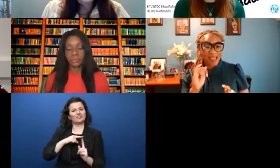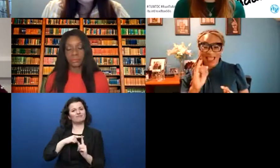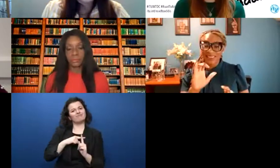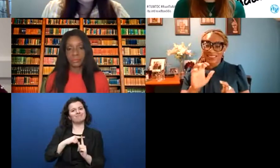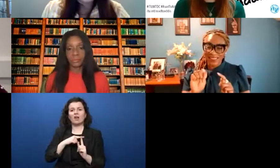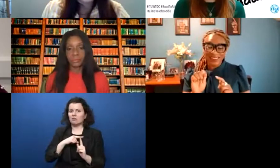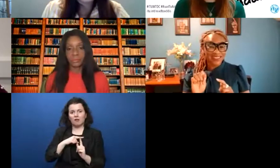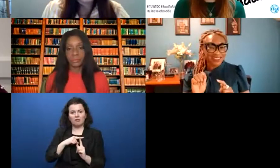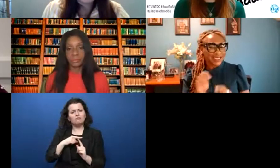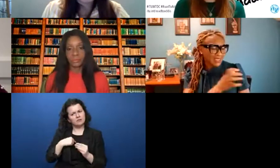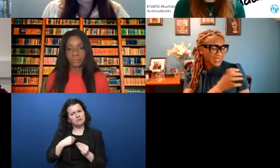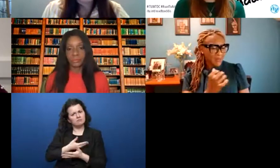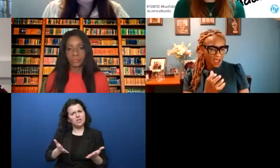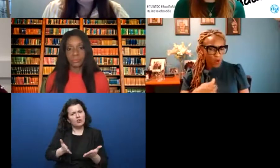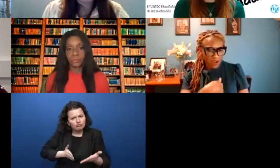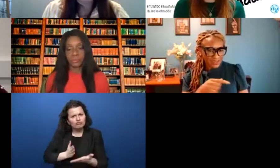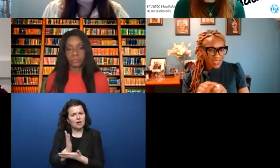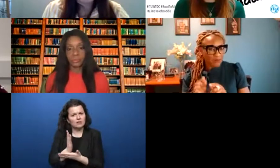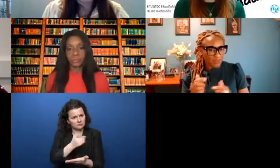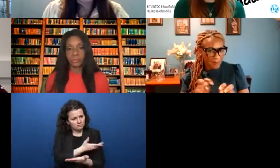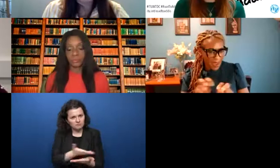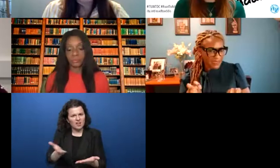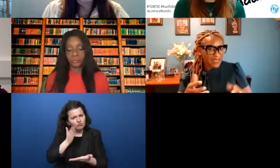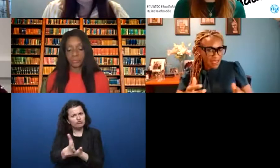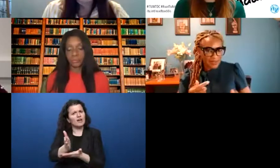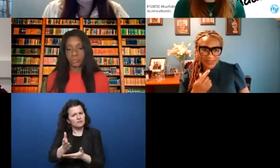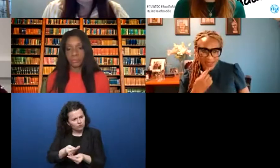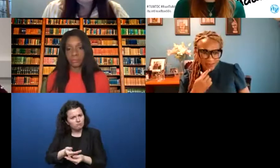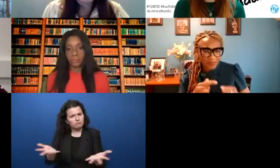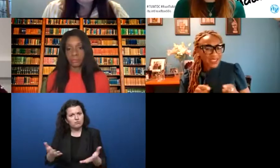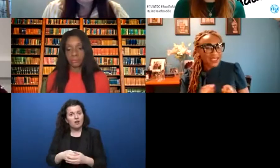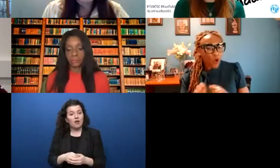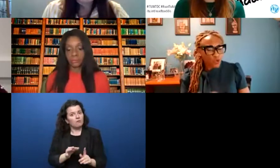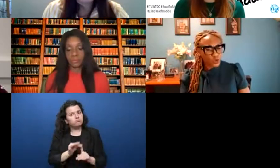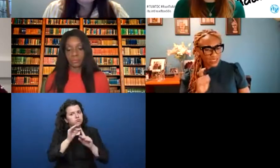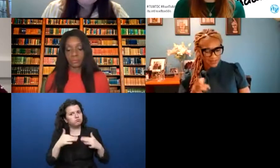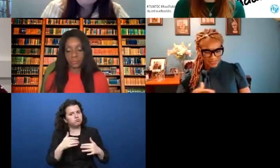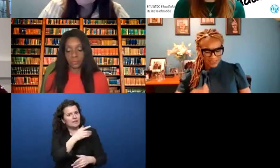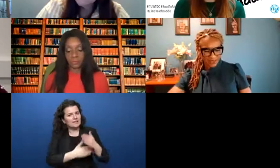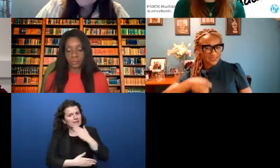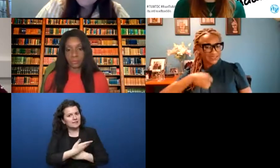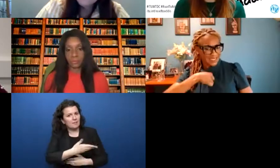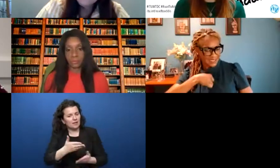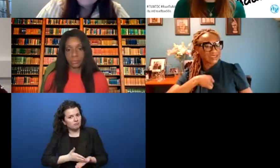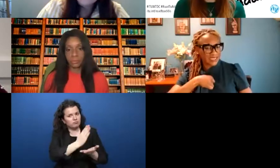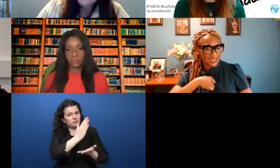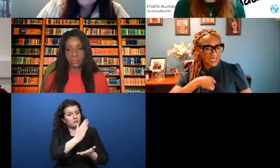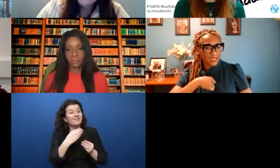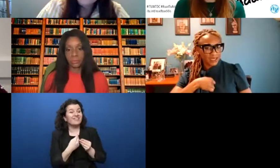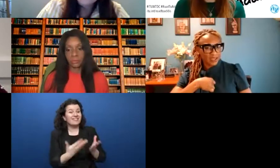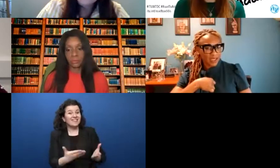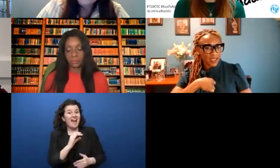especially for those with disabilities. ICTs empower us, as everyone else on the panel has said.